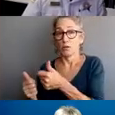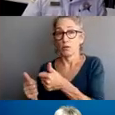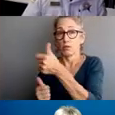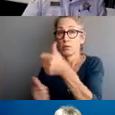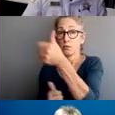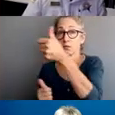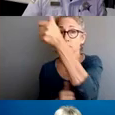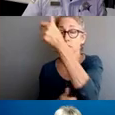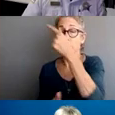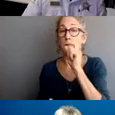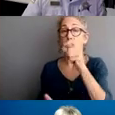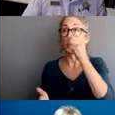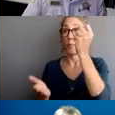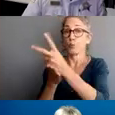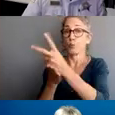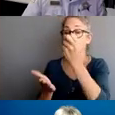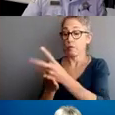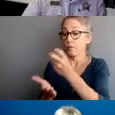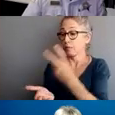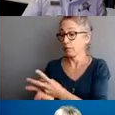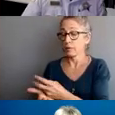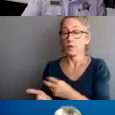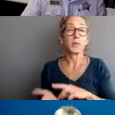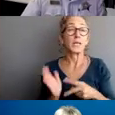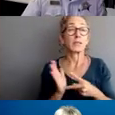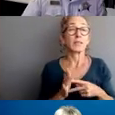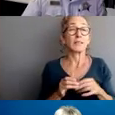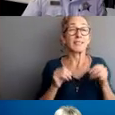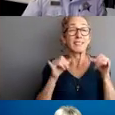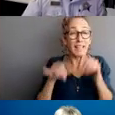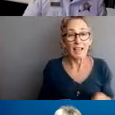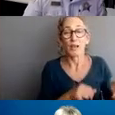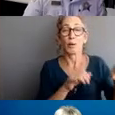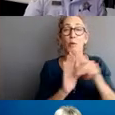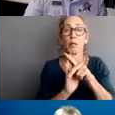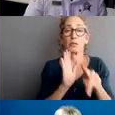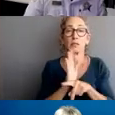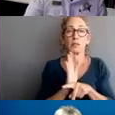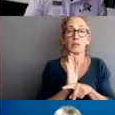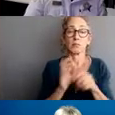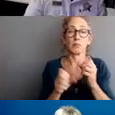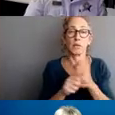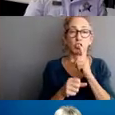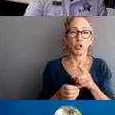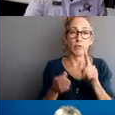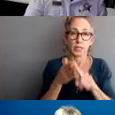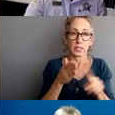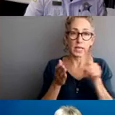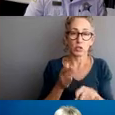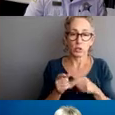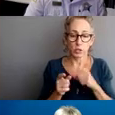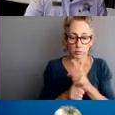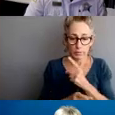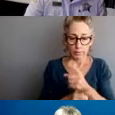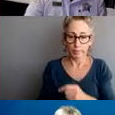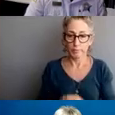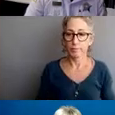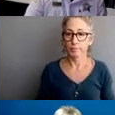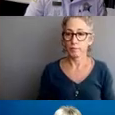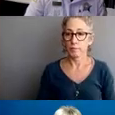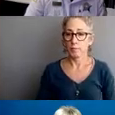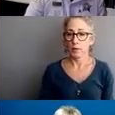these policies are designed to ensure consistency in actions and investigations, no matter where the investigation is assigned.